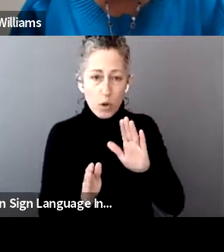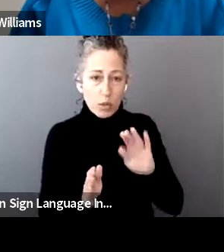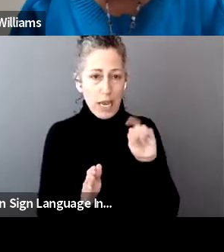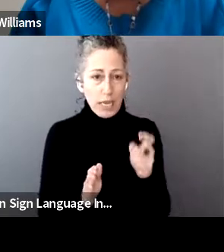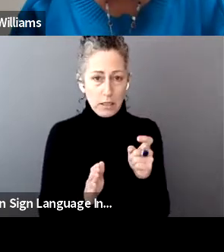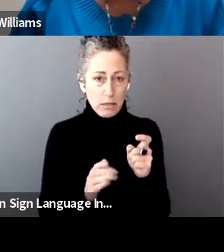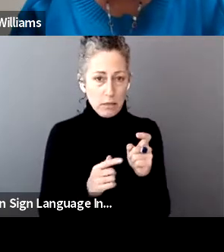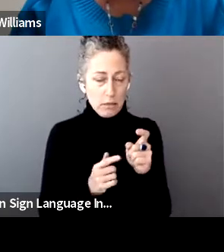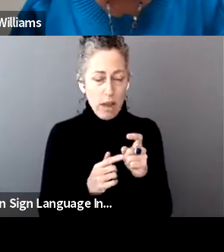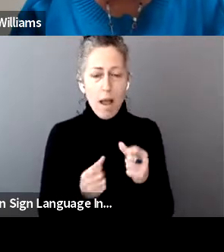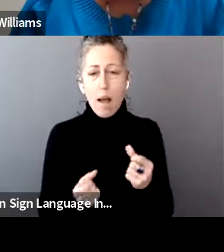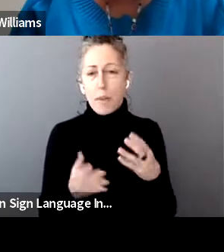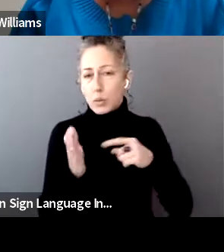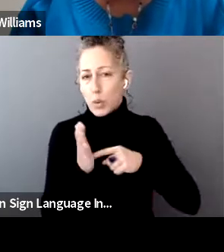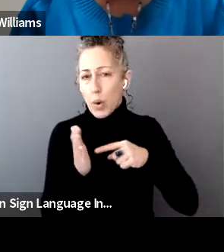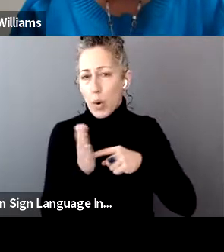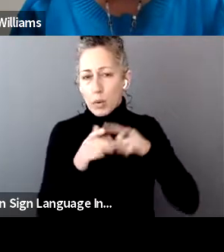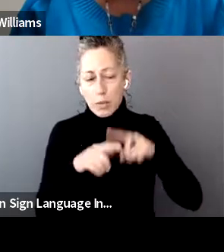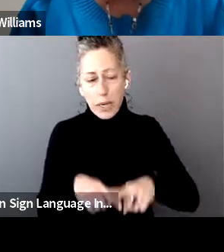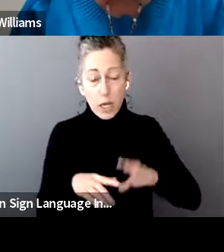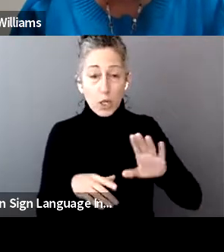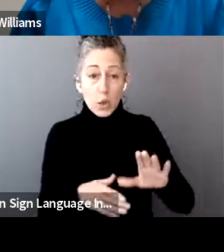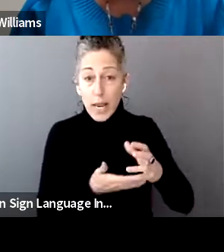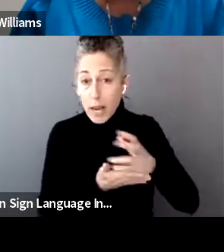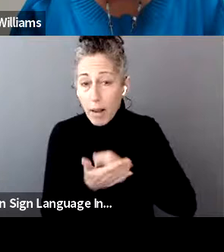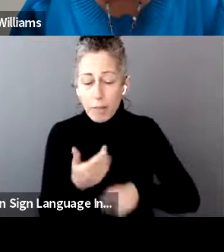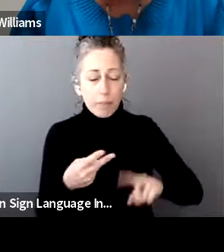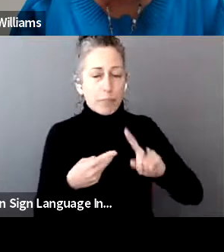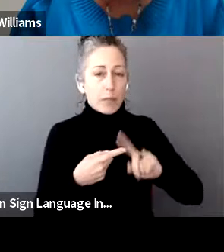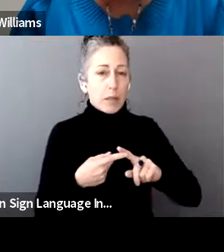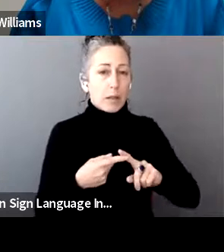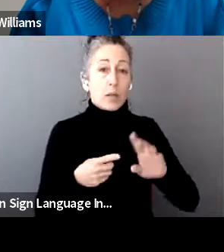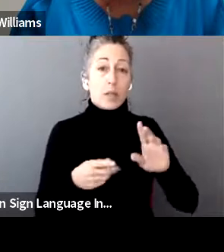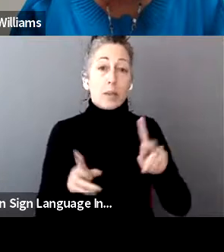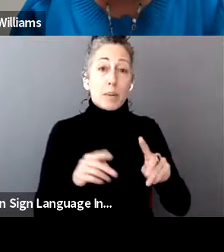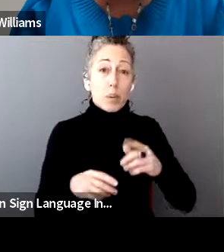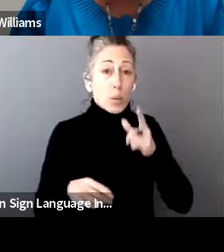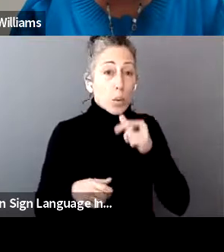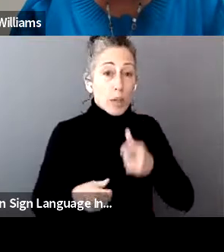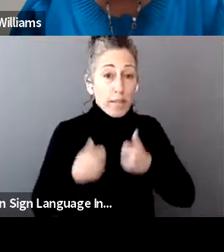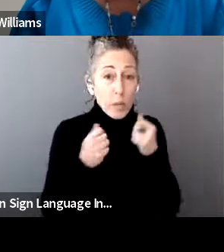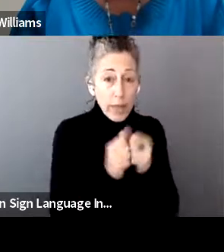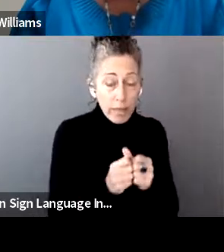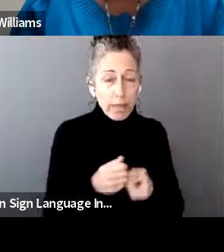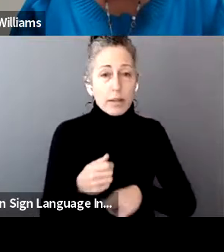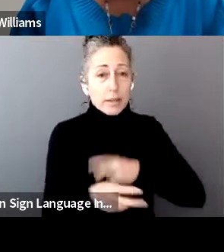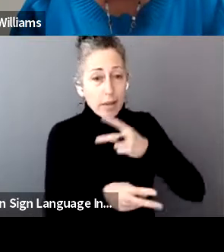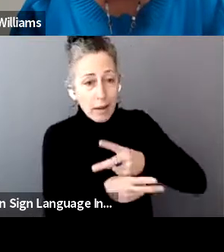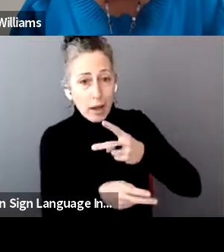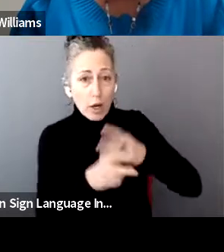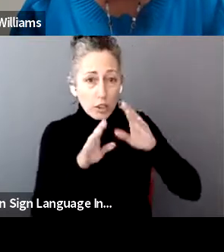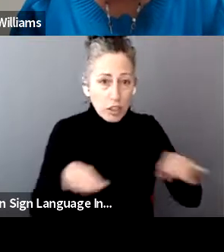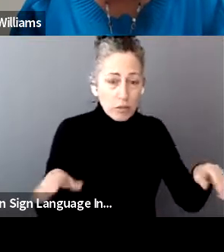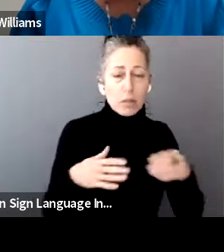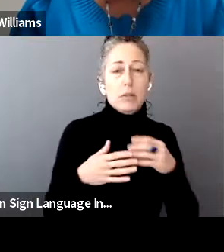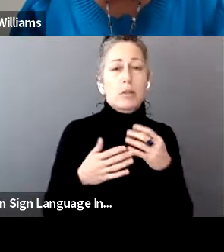based on income, your dependents, what credits you apply for. So it's a more